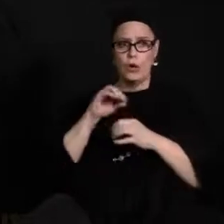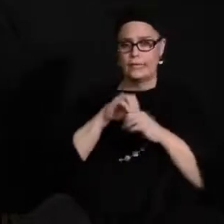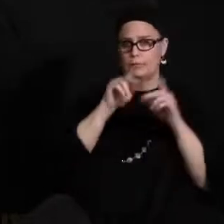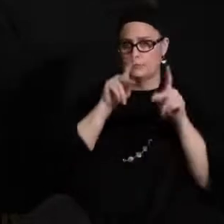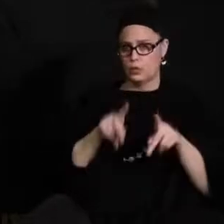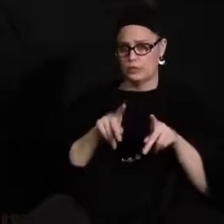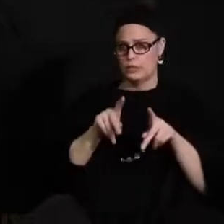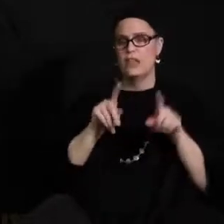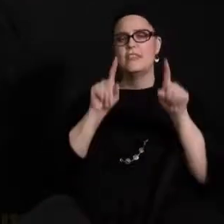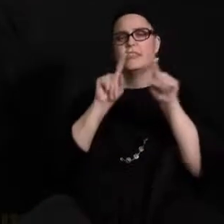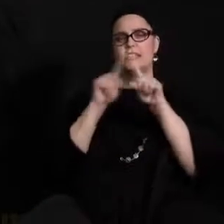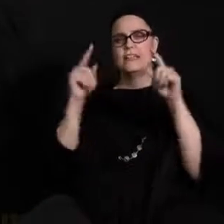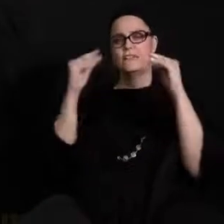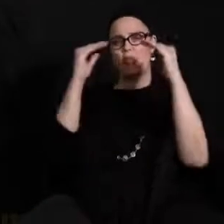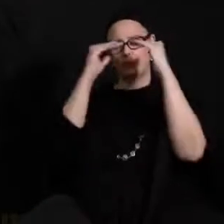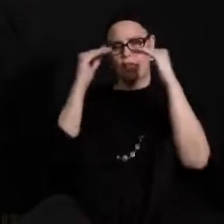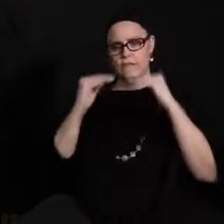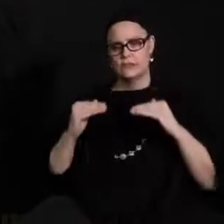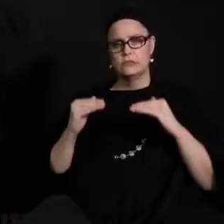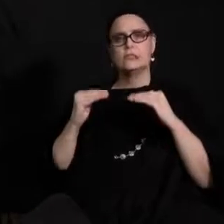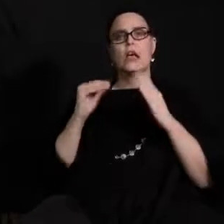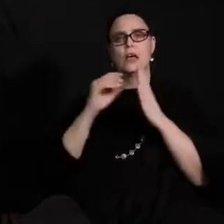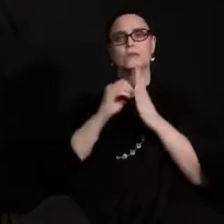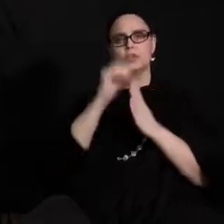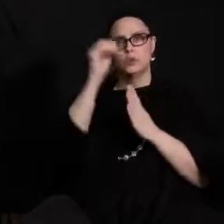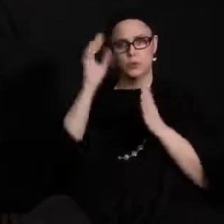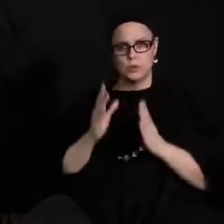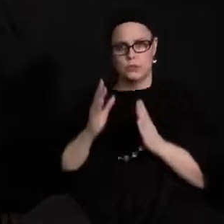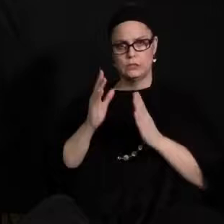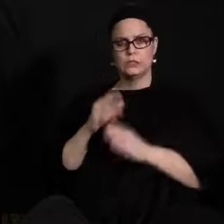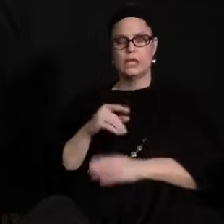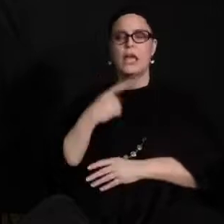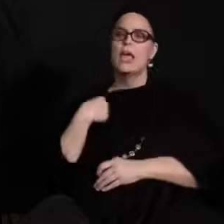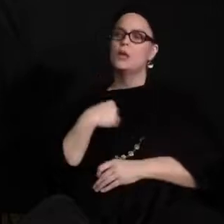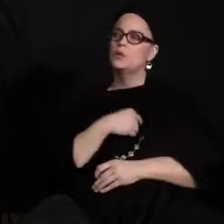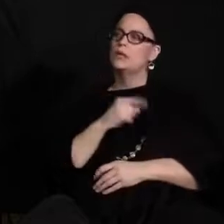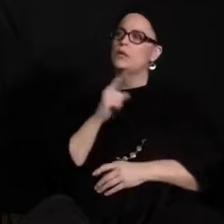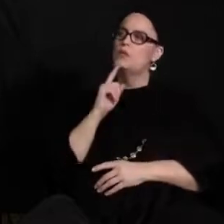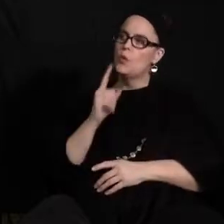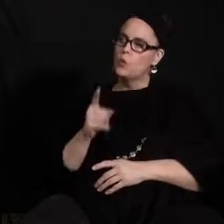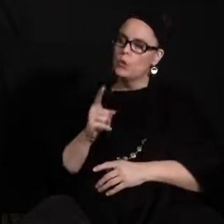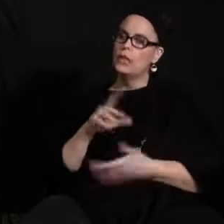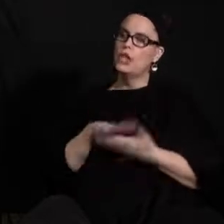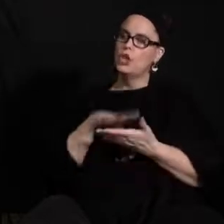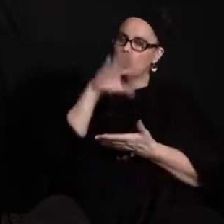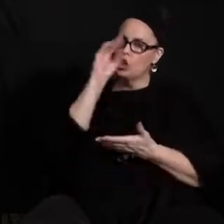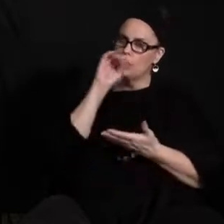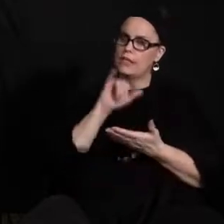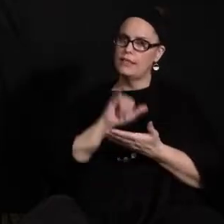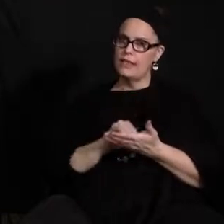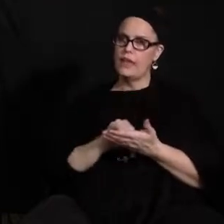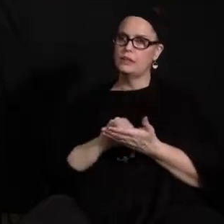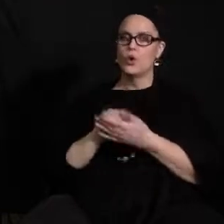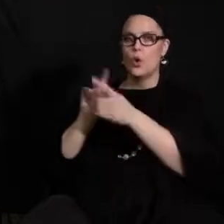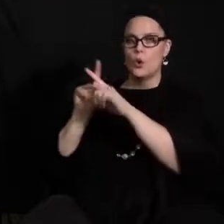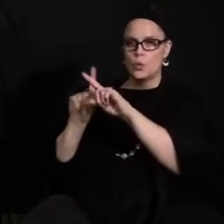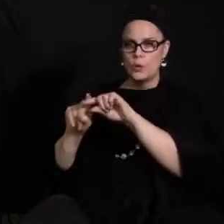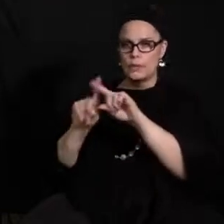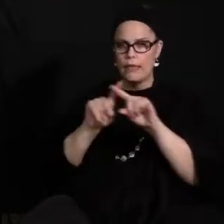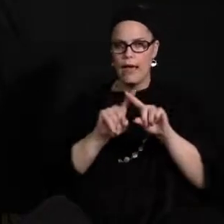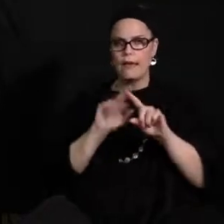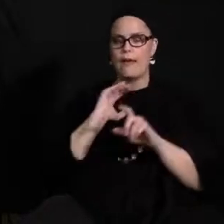the different levels of students and we really have learned that relying on